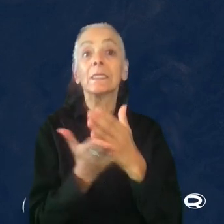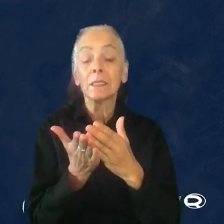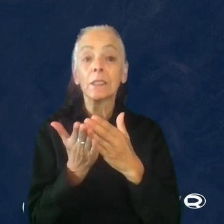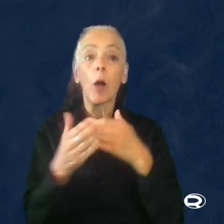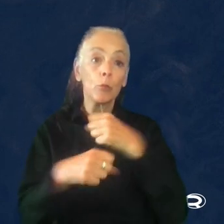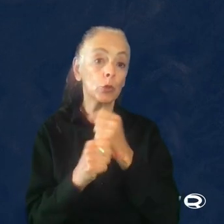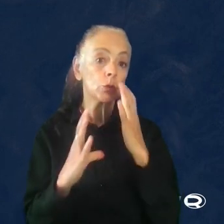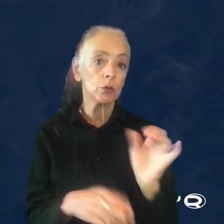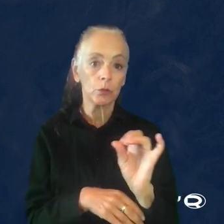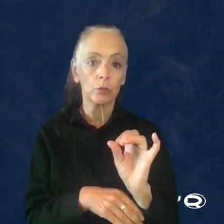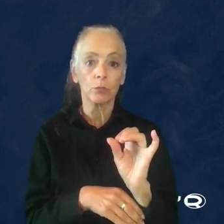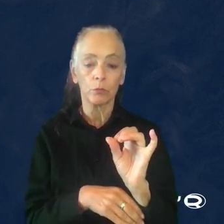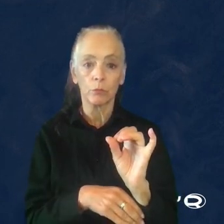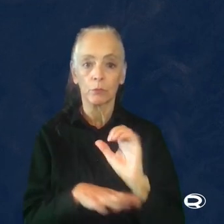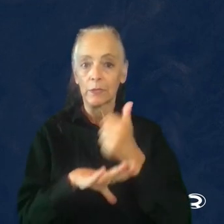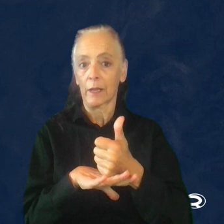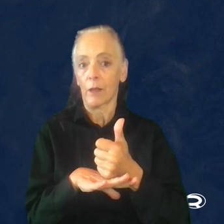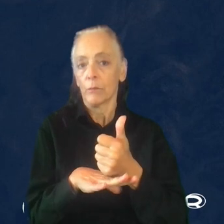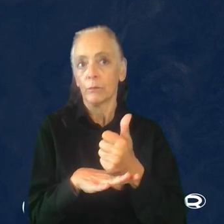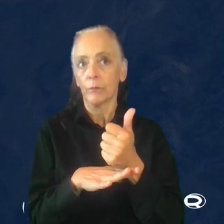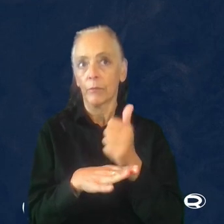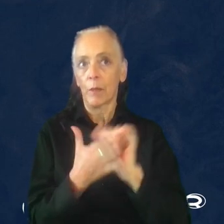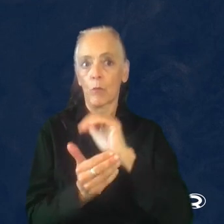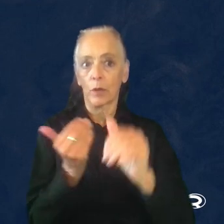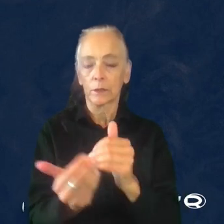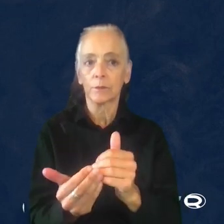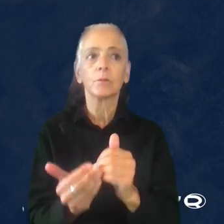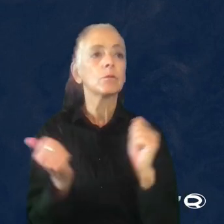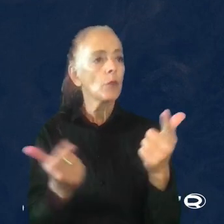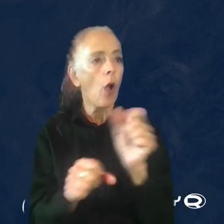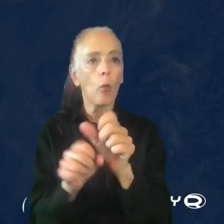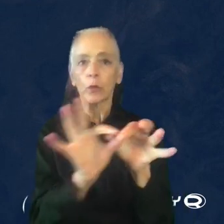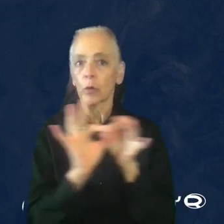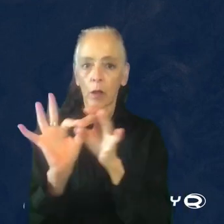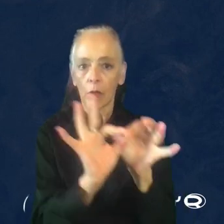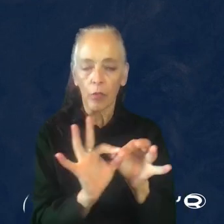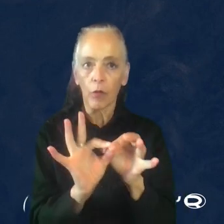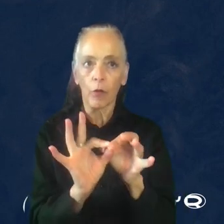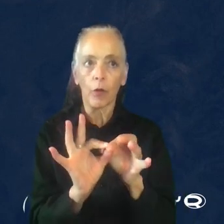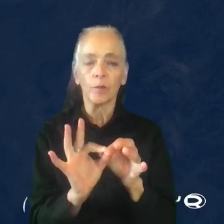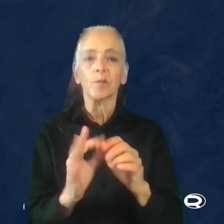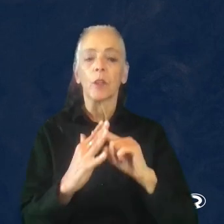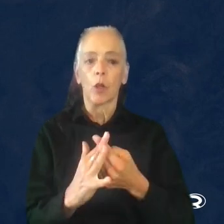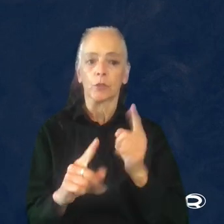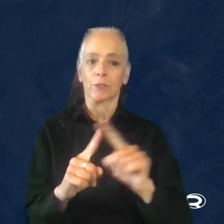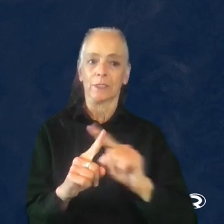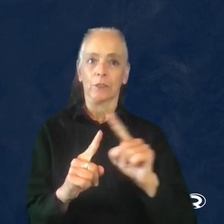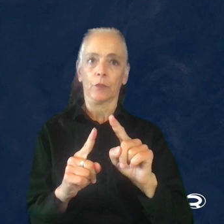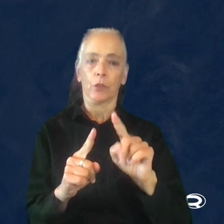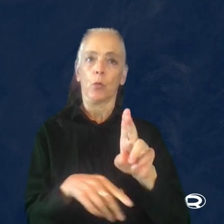also helping setting up this process. They were all working together and launching different user research initiatives,